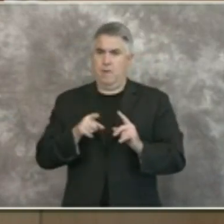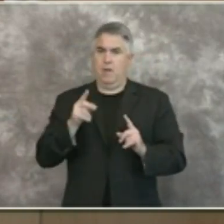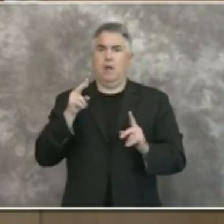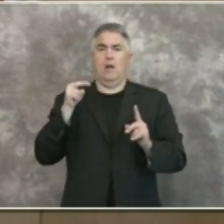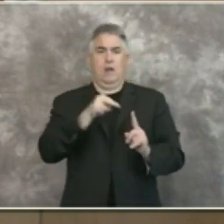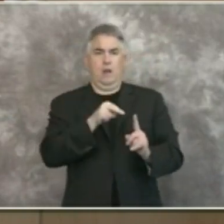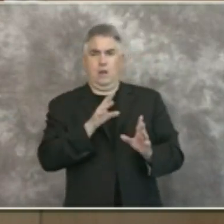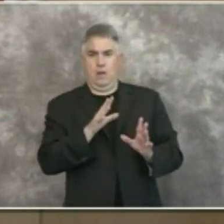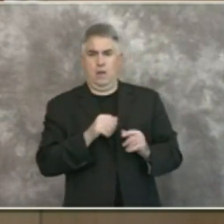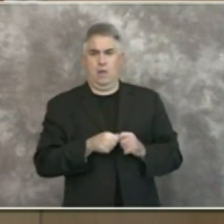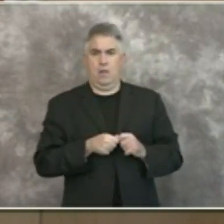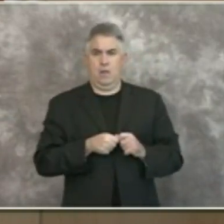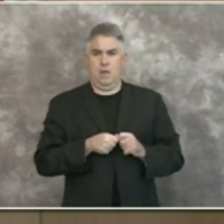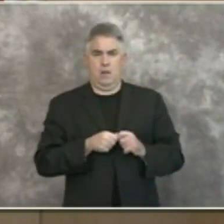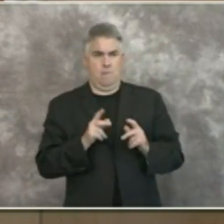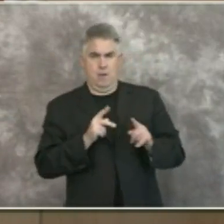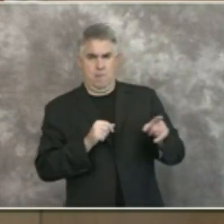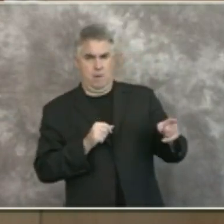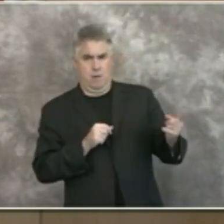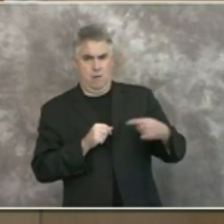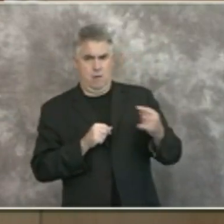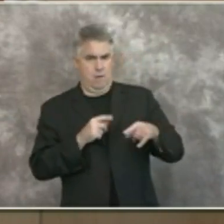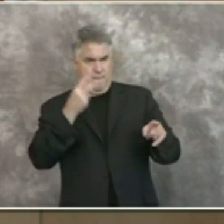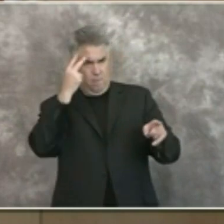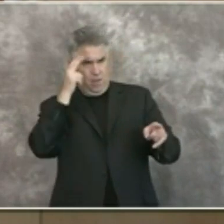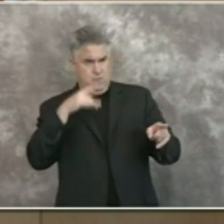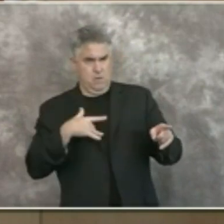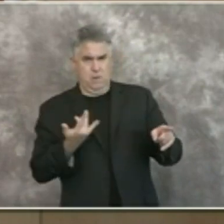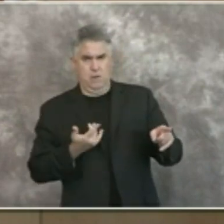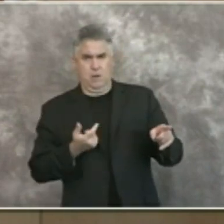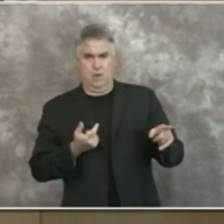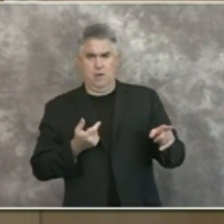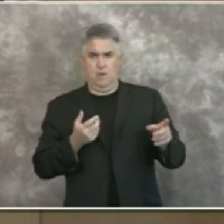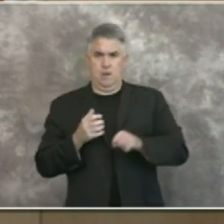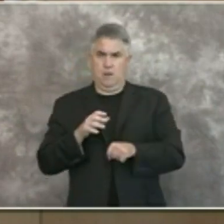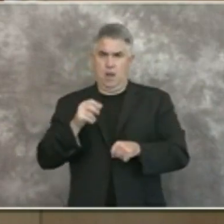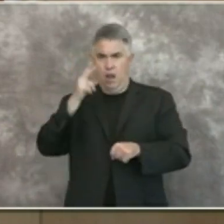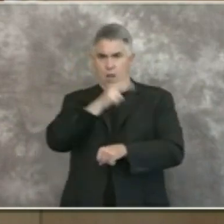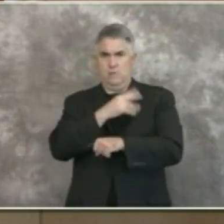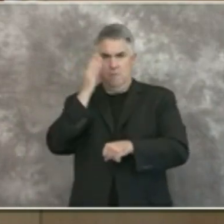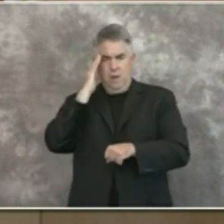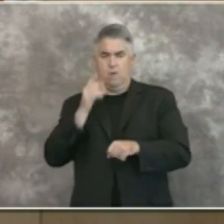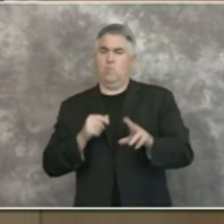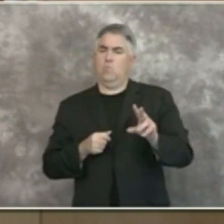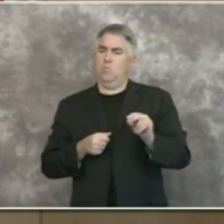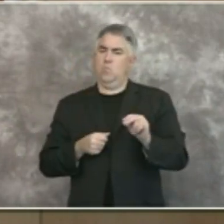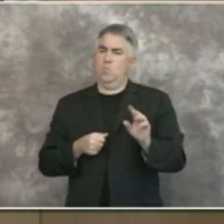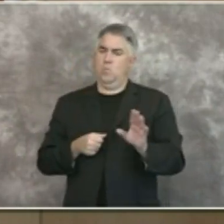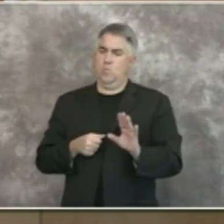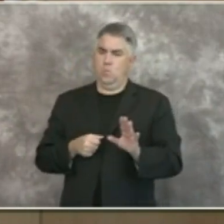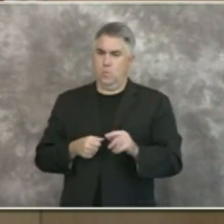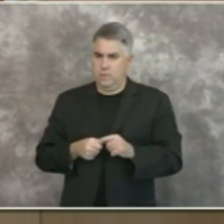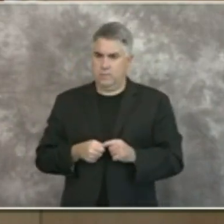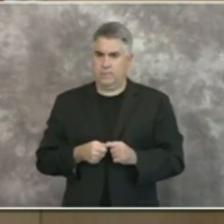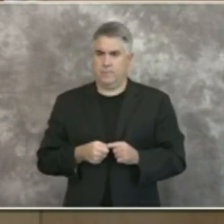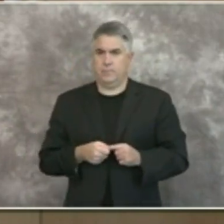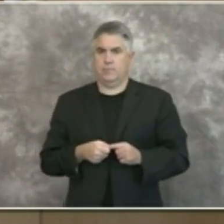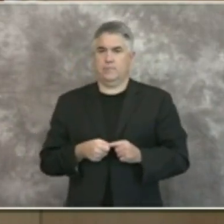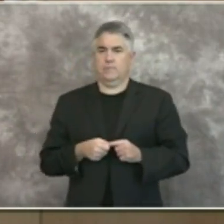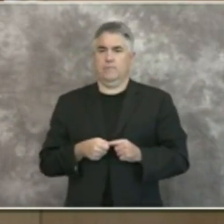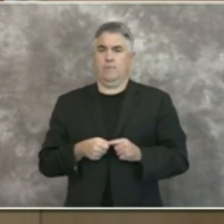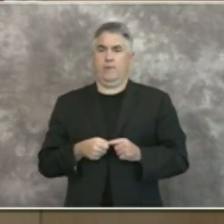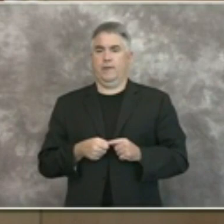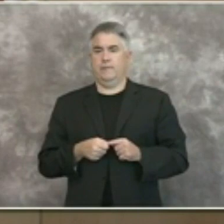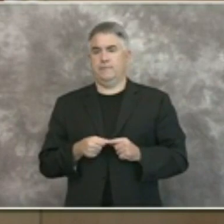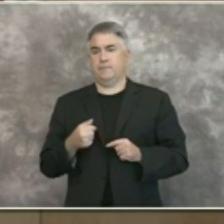have that is the wrong perception number one uh where and this is a we have a